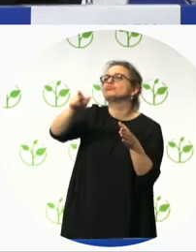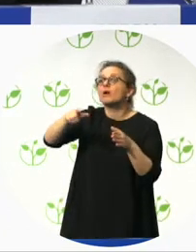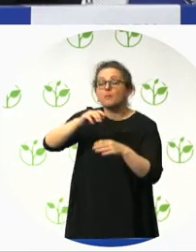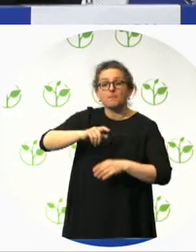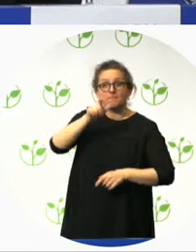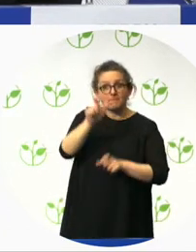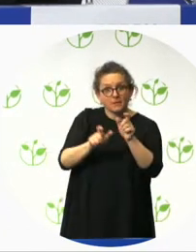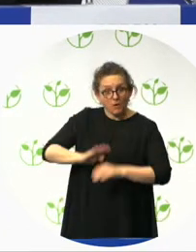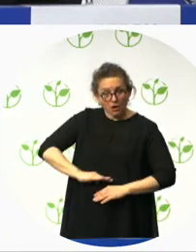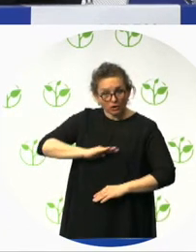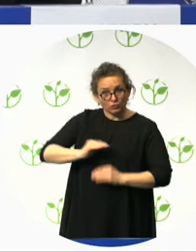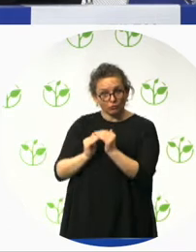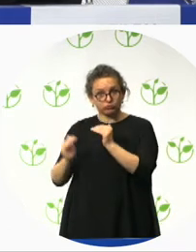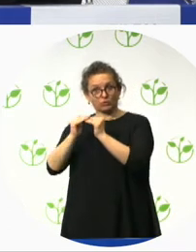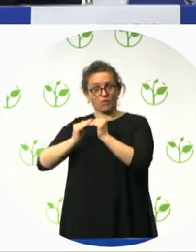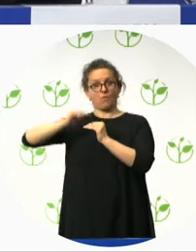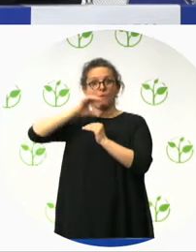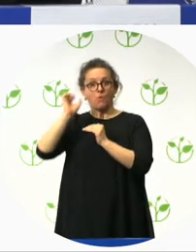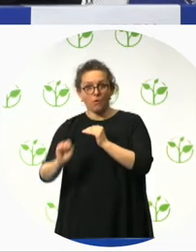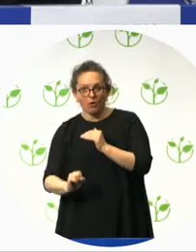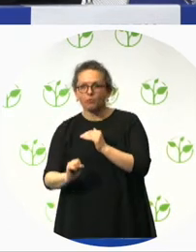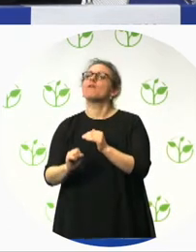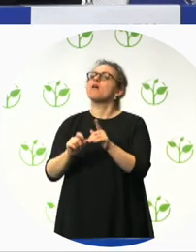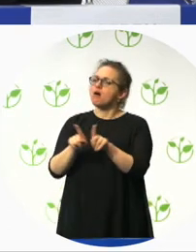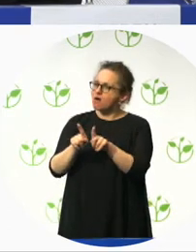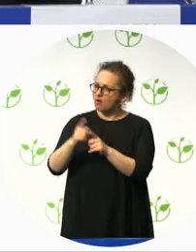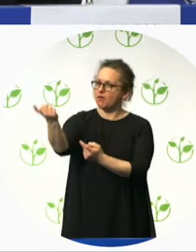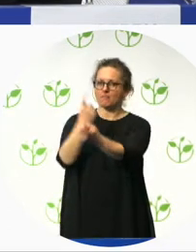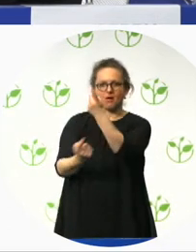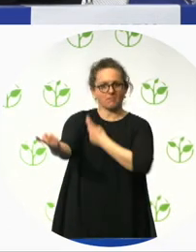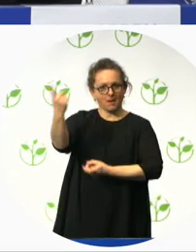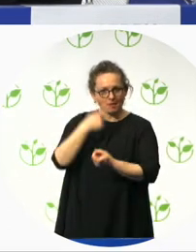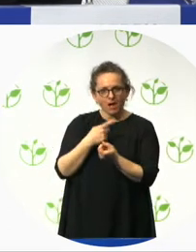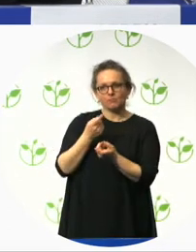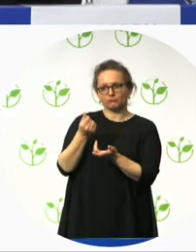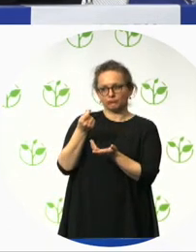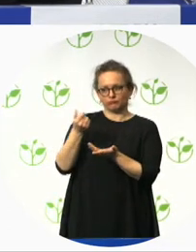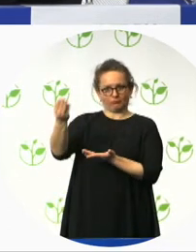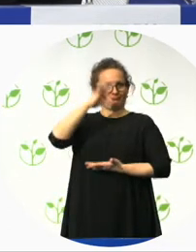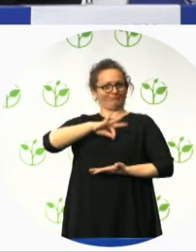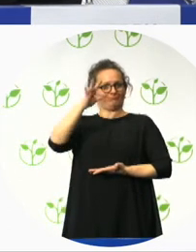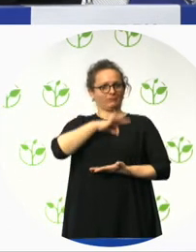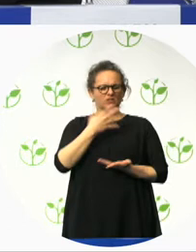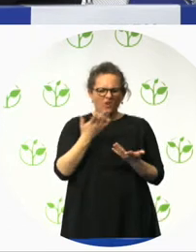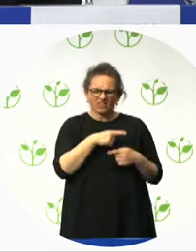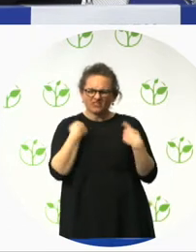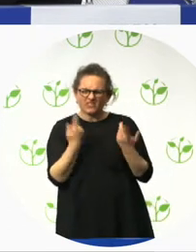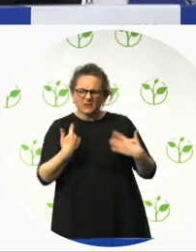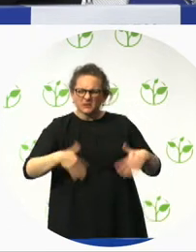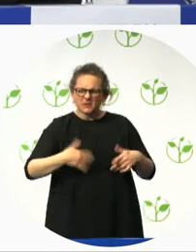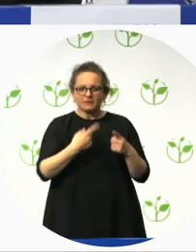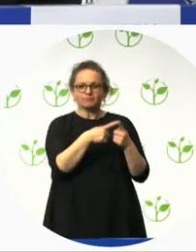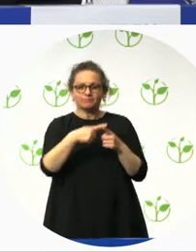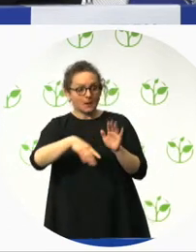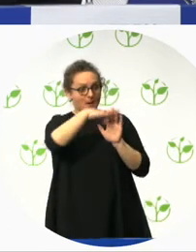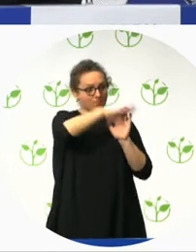programs created. Why? Because there's a universally designed, um, physical building that allows them to do this. And the